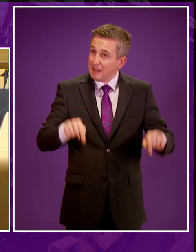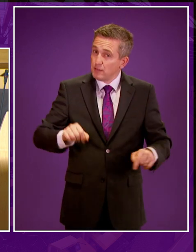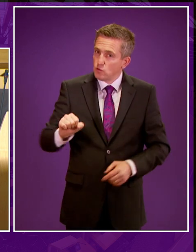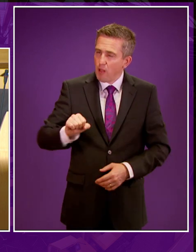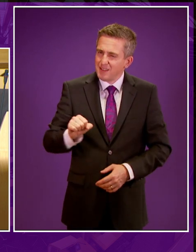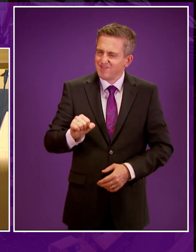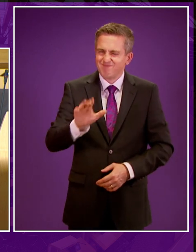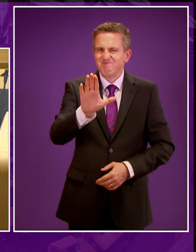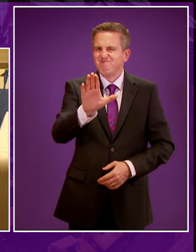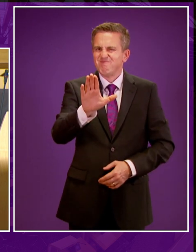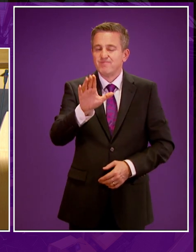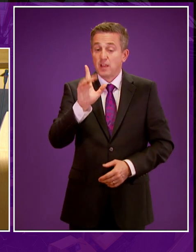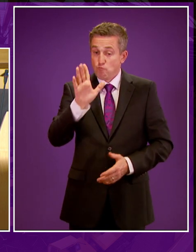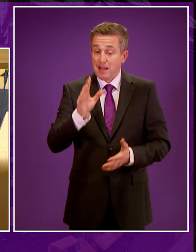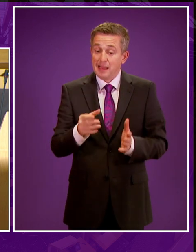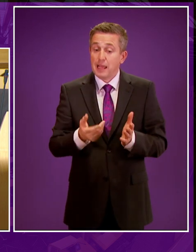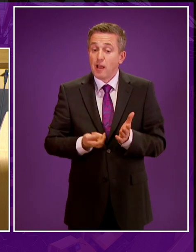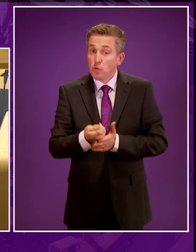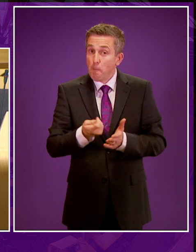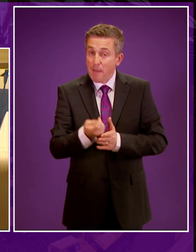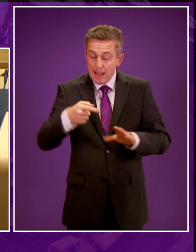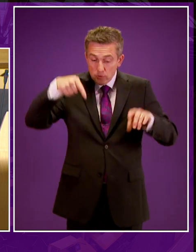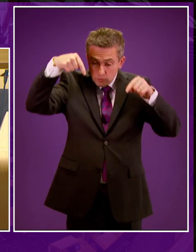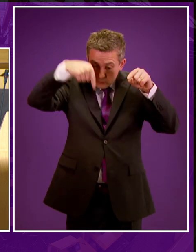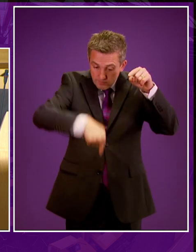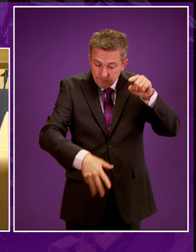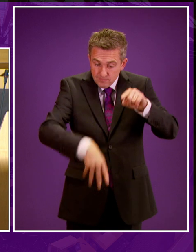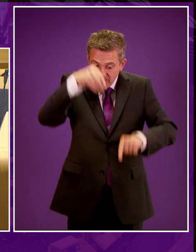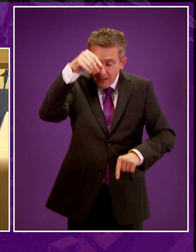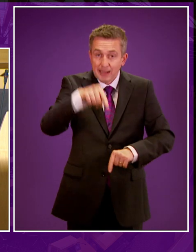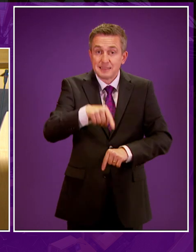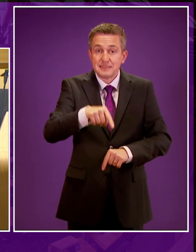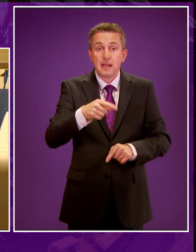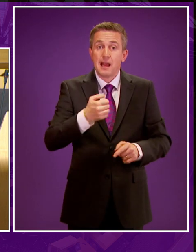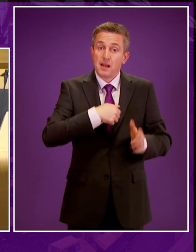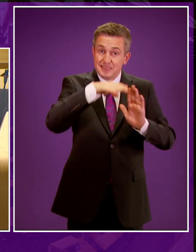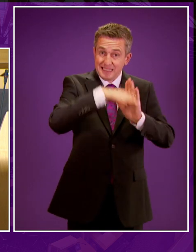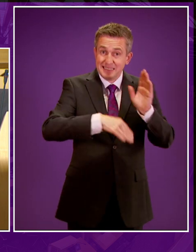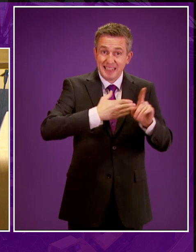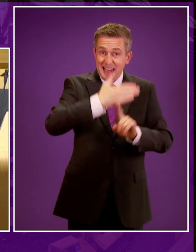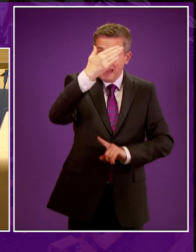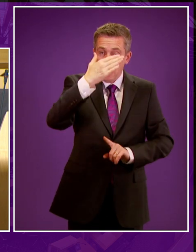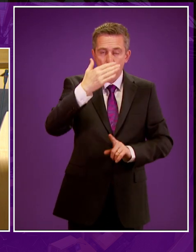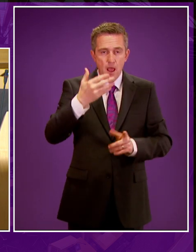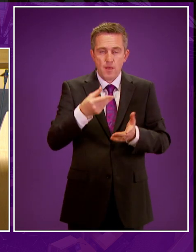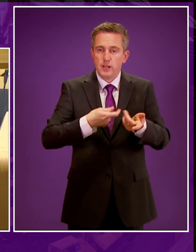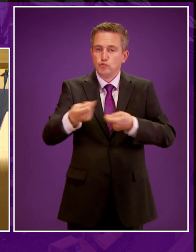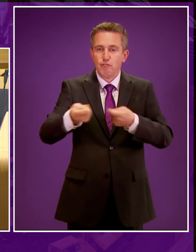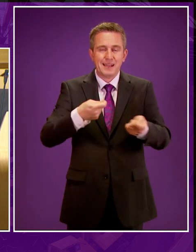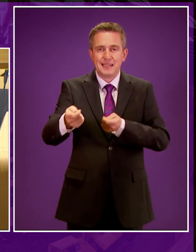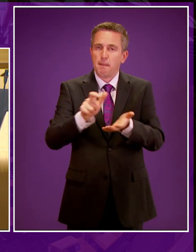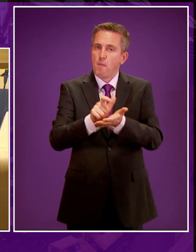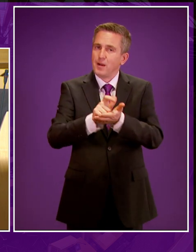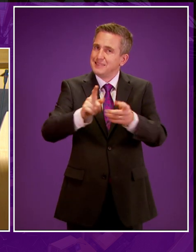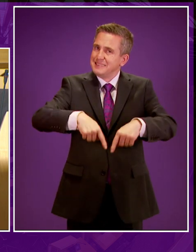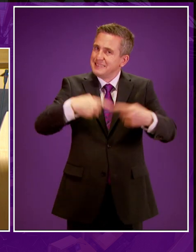but that was to ignore the predicted higher cost of extraction in Scotland, where our environmental standards are higher, and the export market is different. I